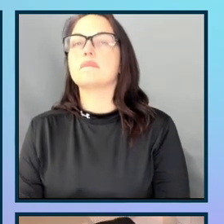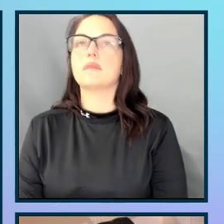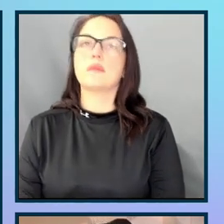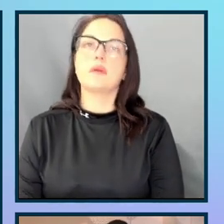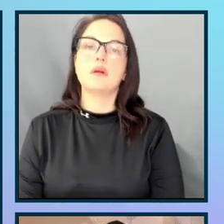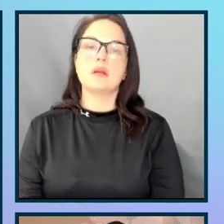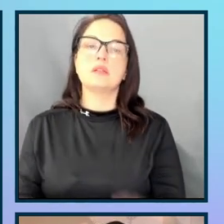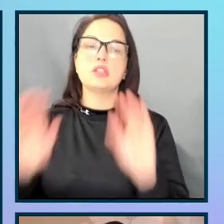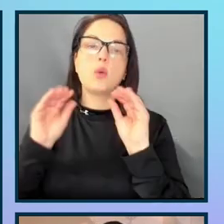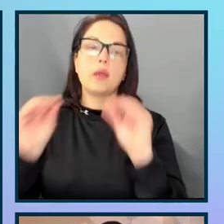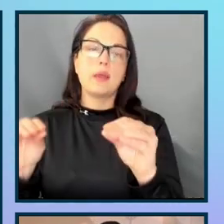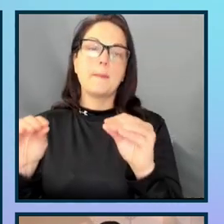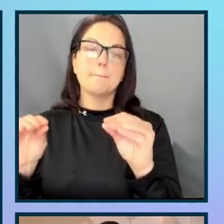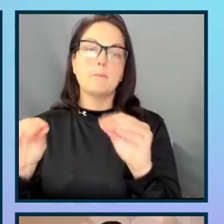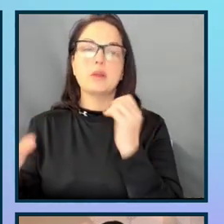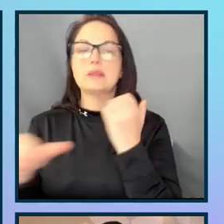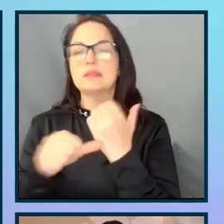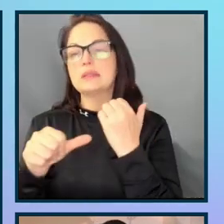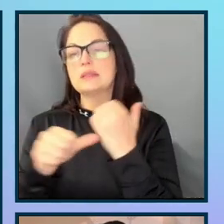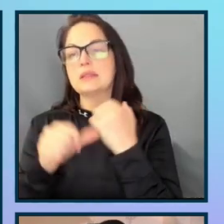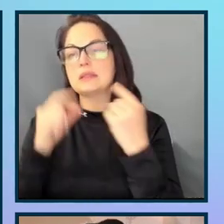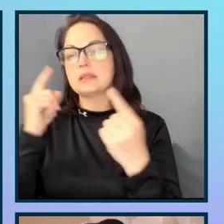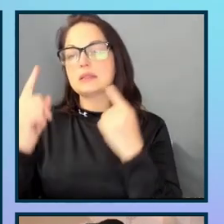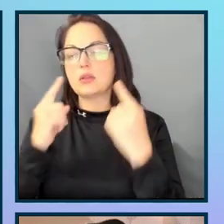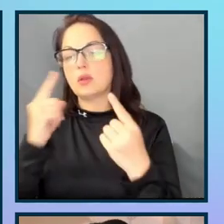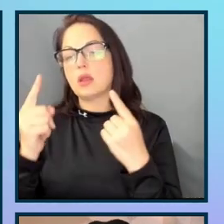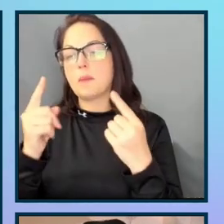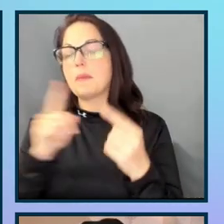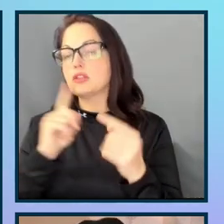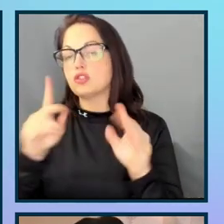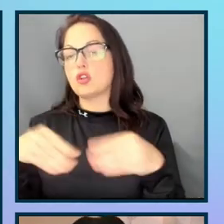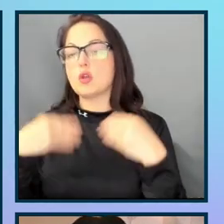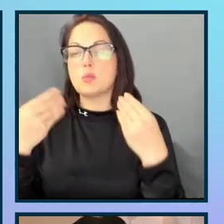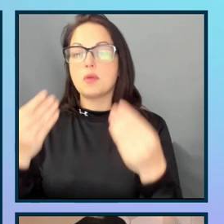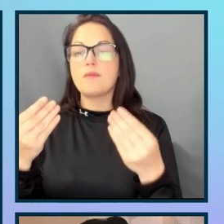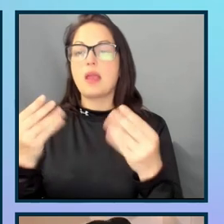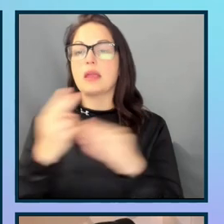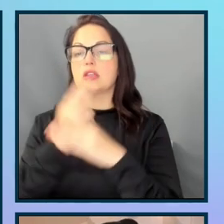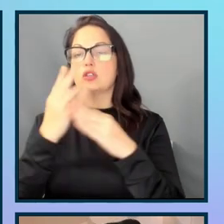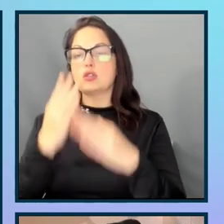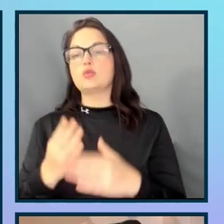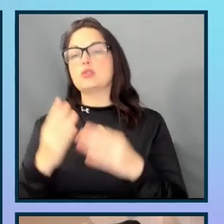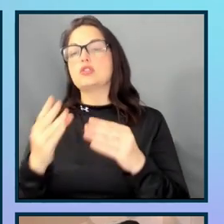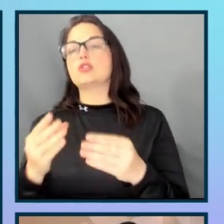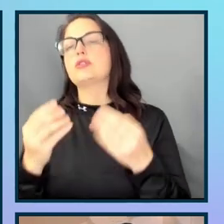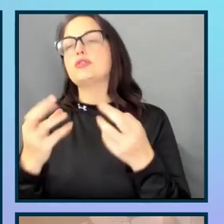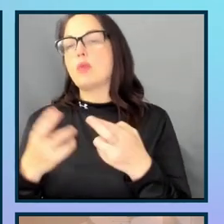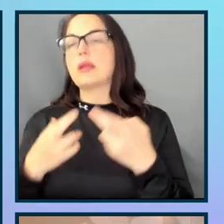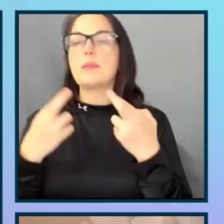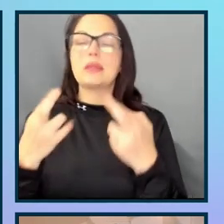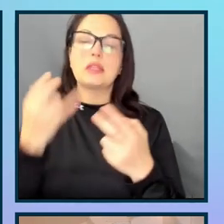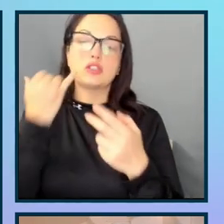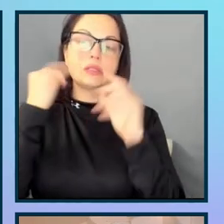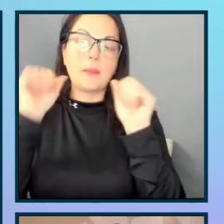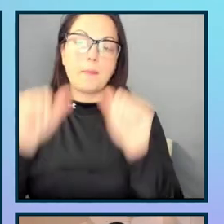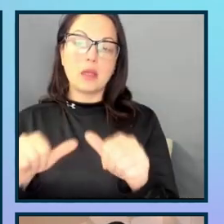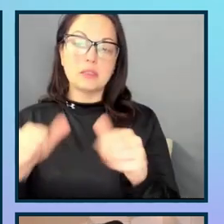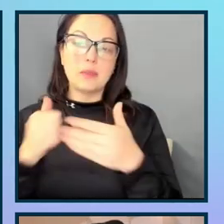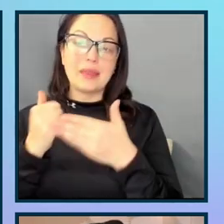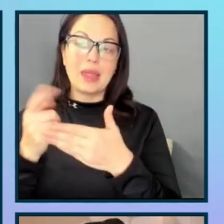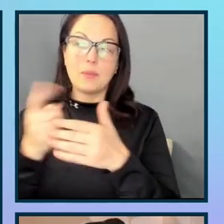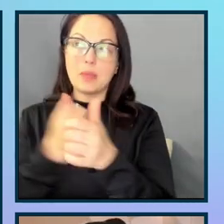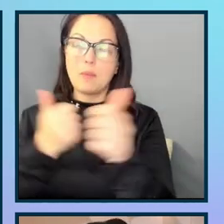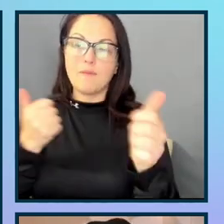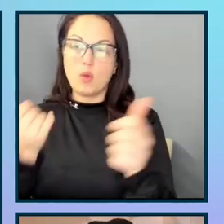considerations. So, you want to make sure that you're providing users suggestions for corrections whenever possible. And then you also want to help them avoid